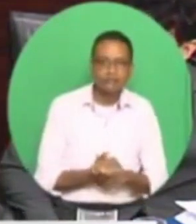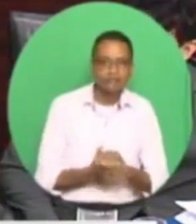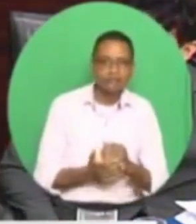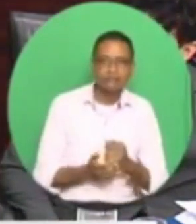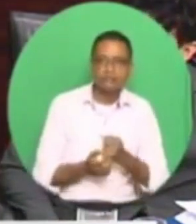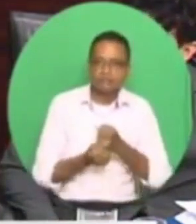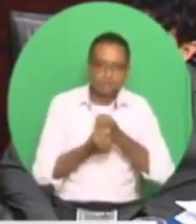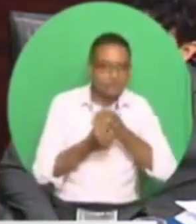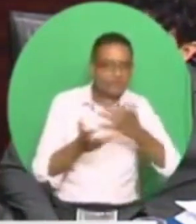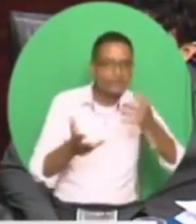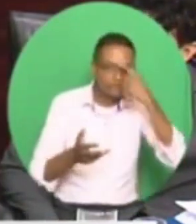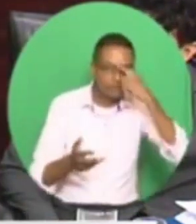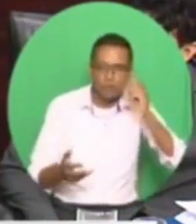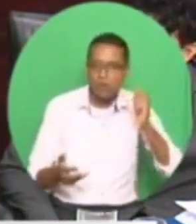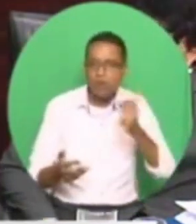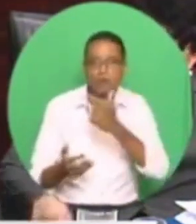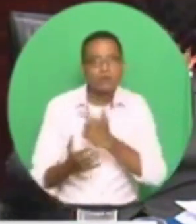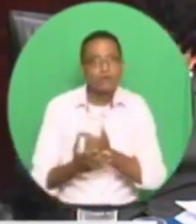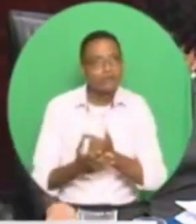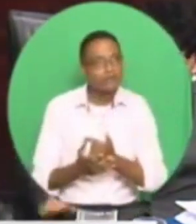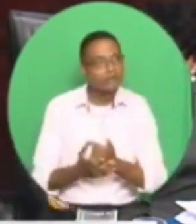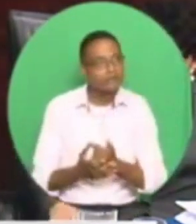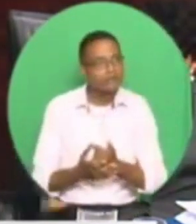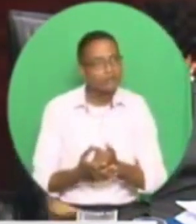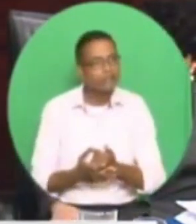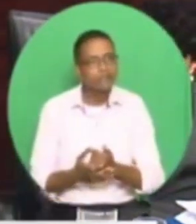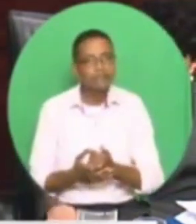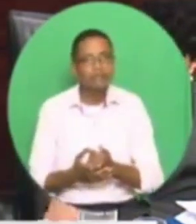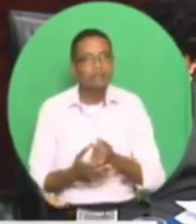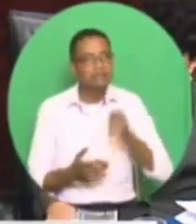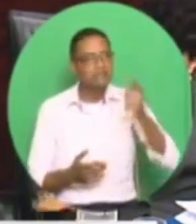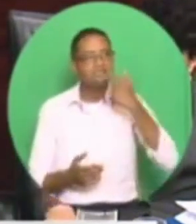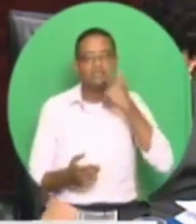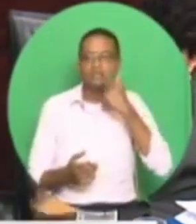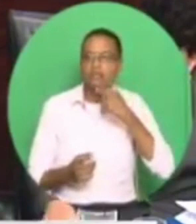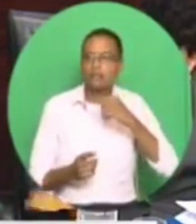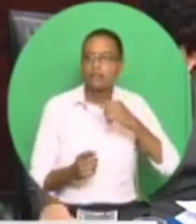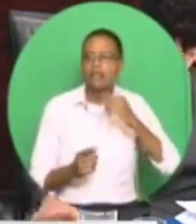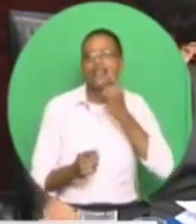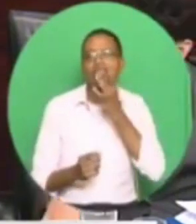member for Separia, gave laptops to all, they today gave bulbs to all.